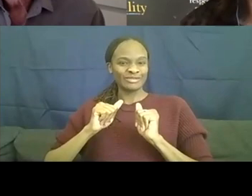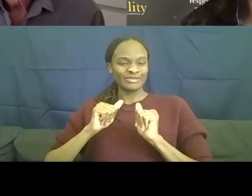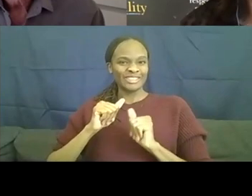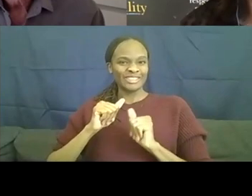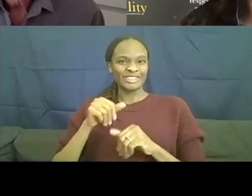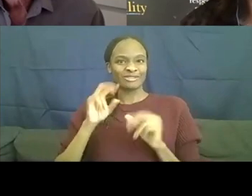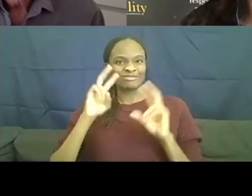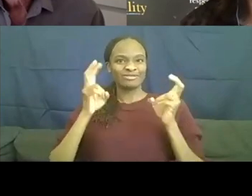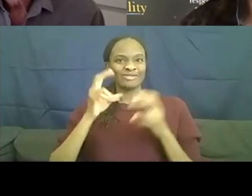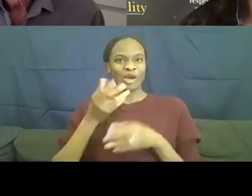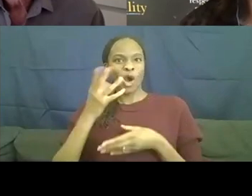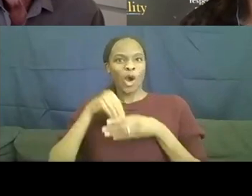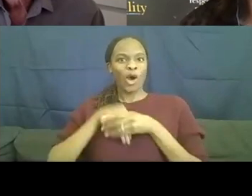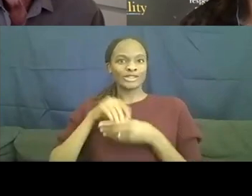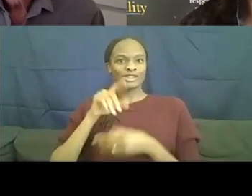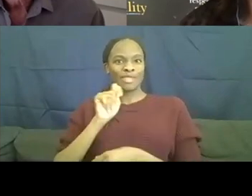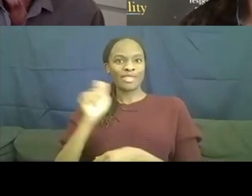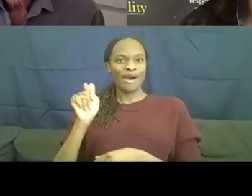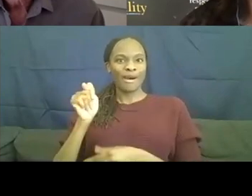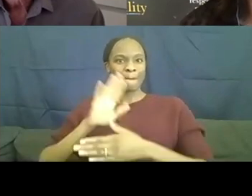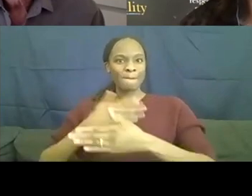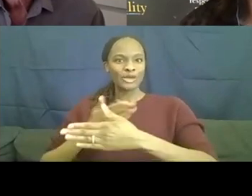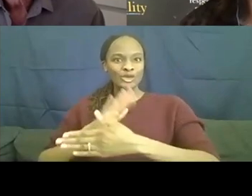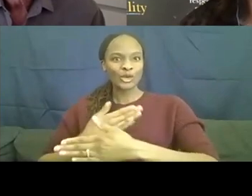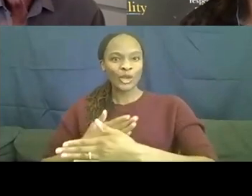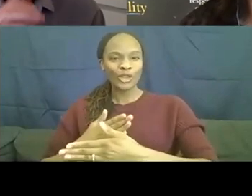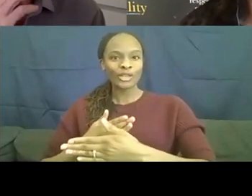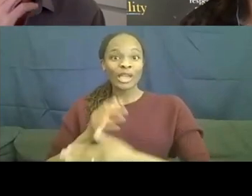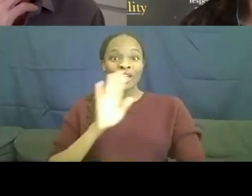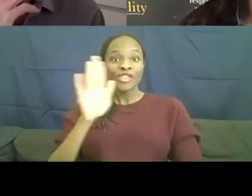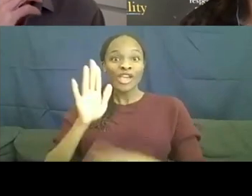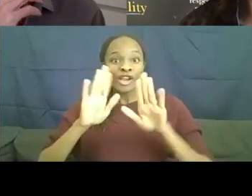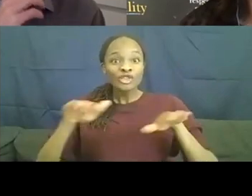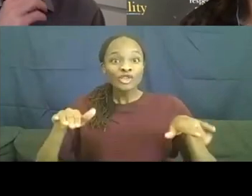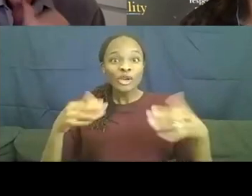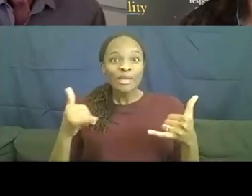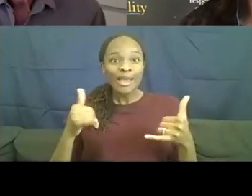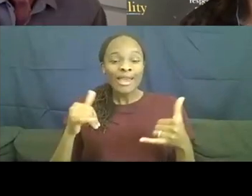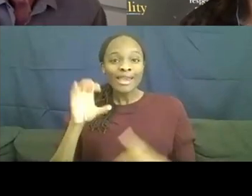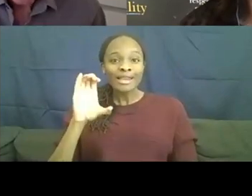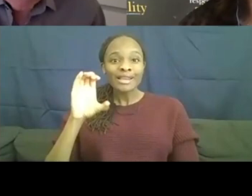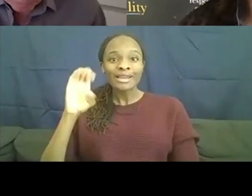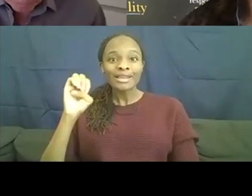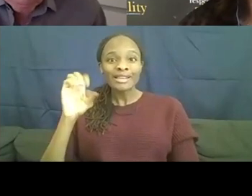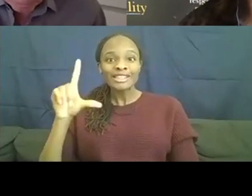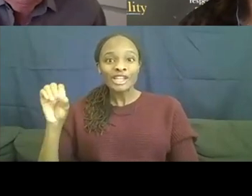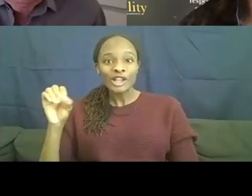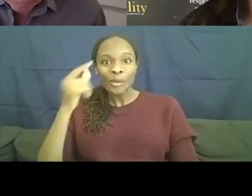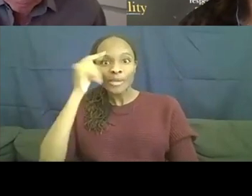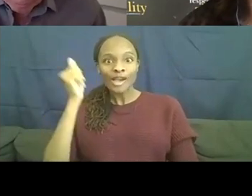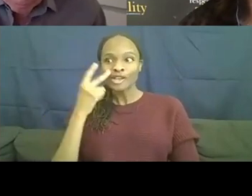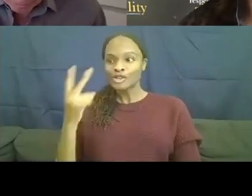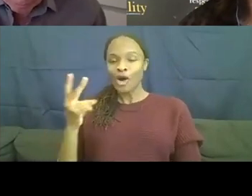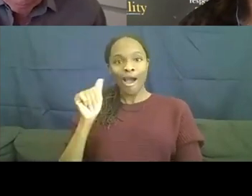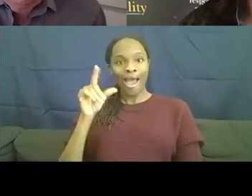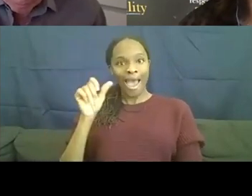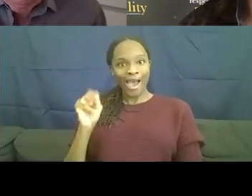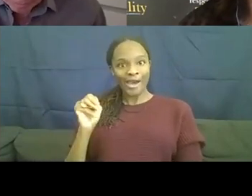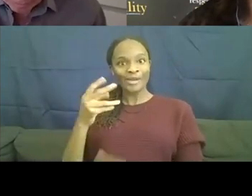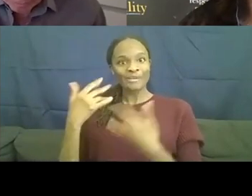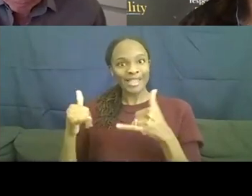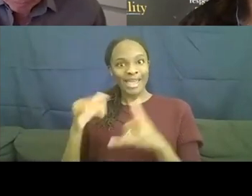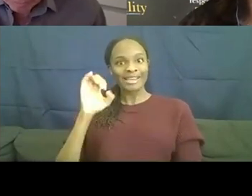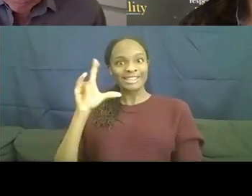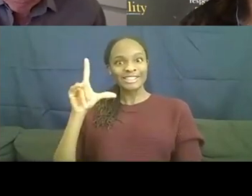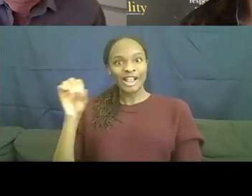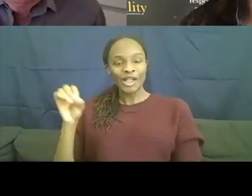musical. And their children play the cello because they saw Adam playing the cello. So we have hundreds of Facebook